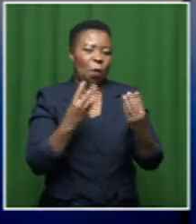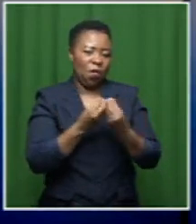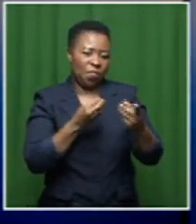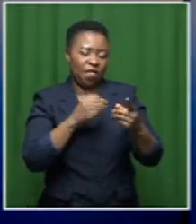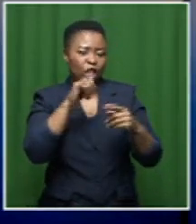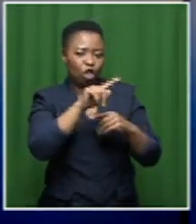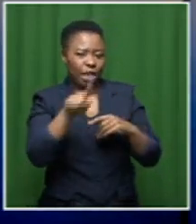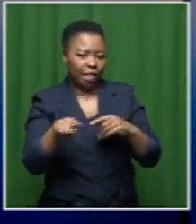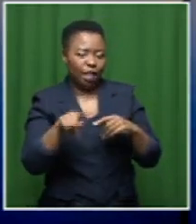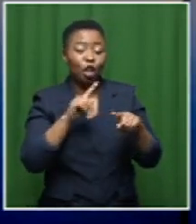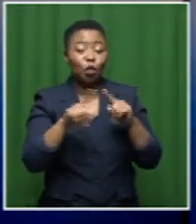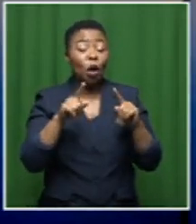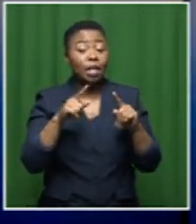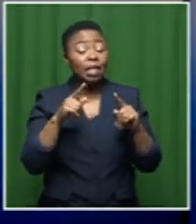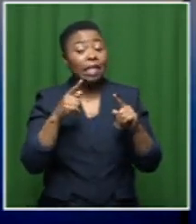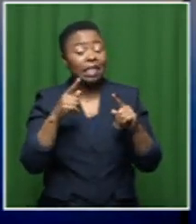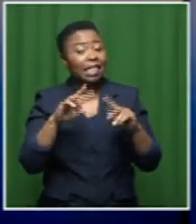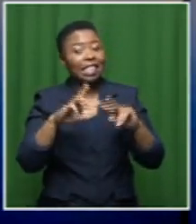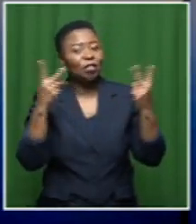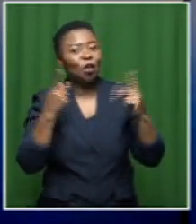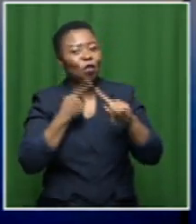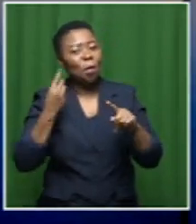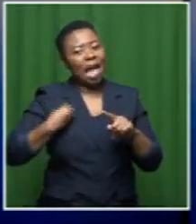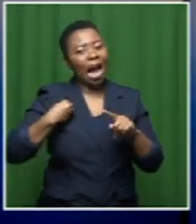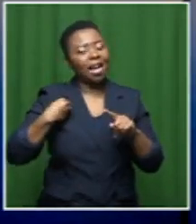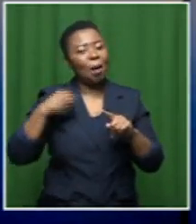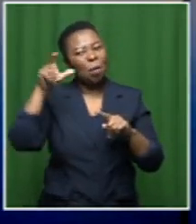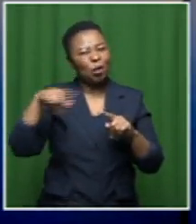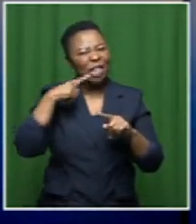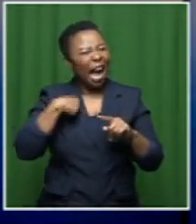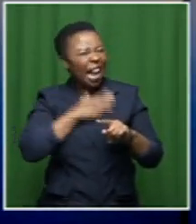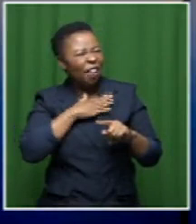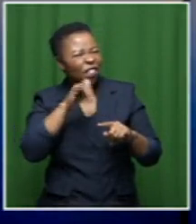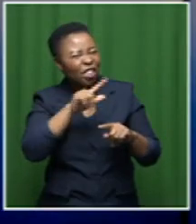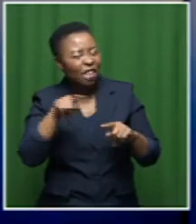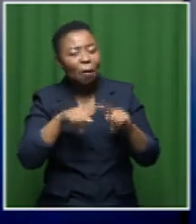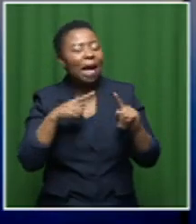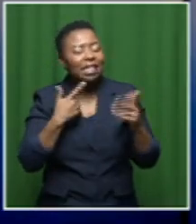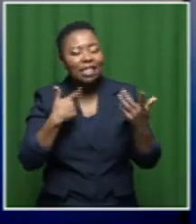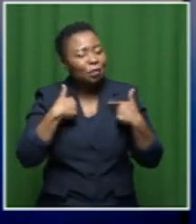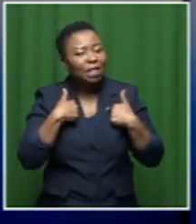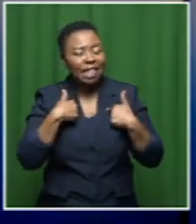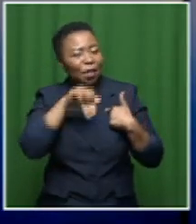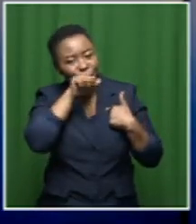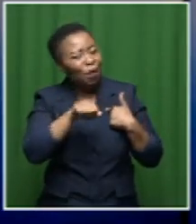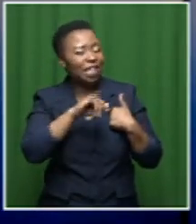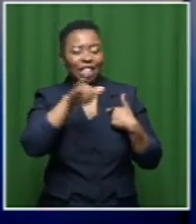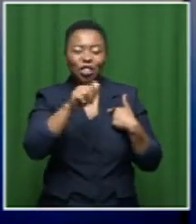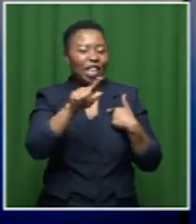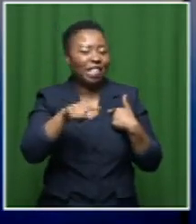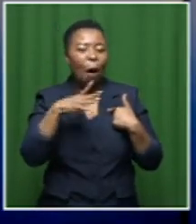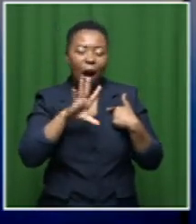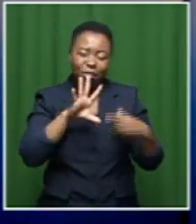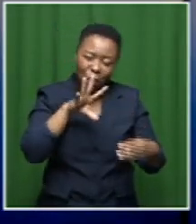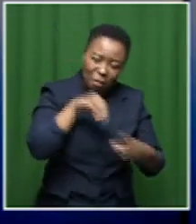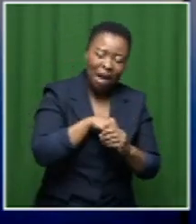rare for a young person to say I love jazz yeah but I just I couldn't shake it off and I just realized that I really want to be a part of this culture